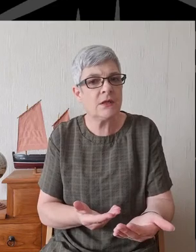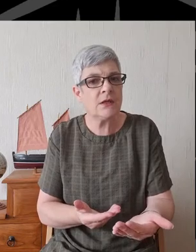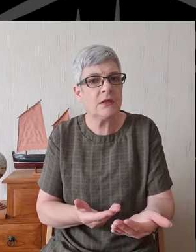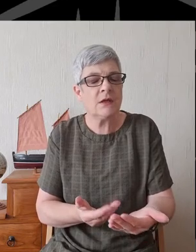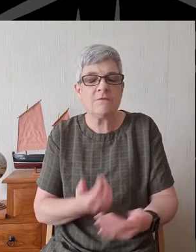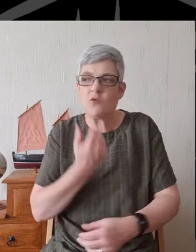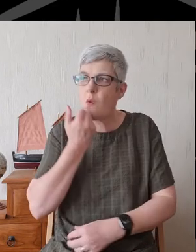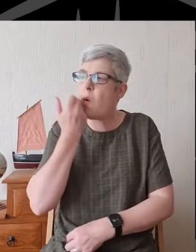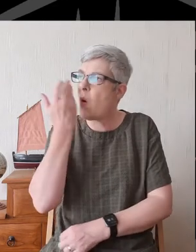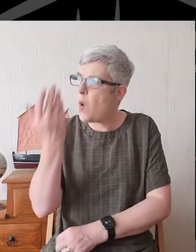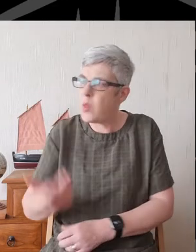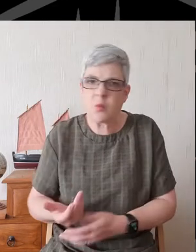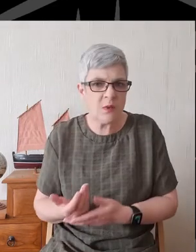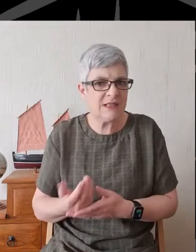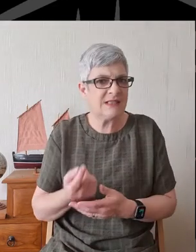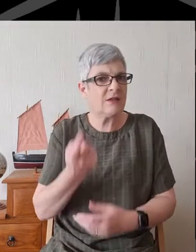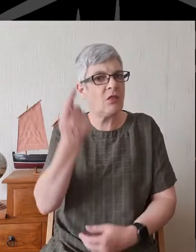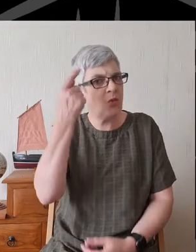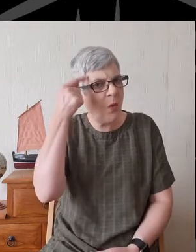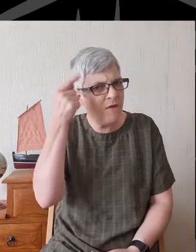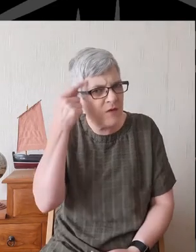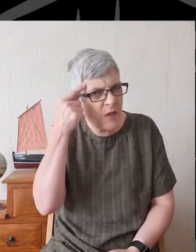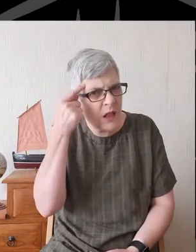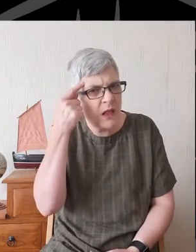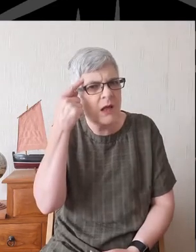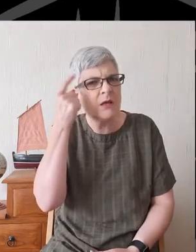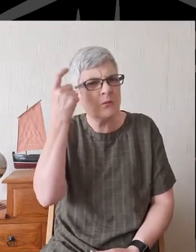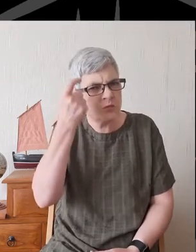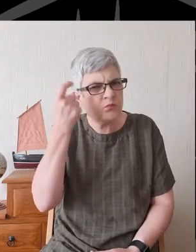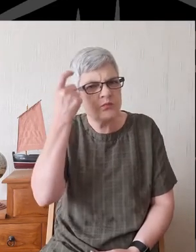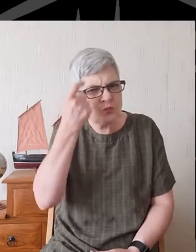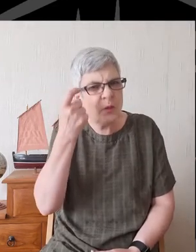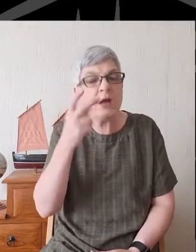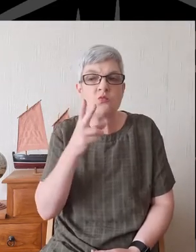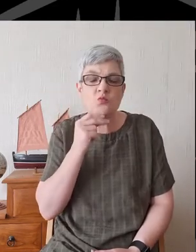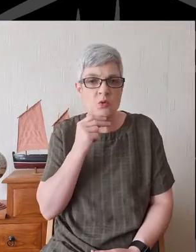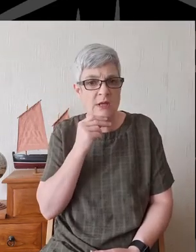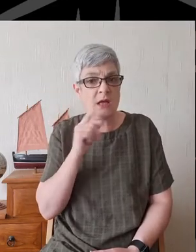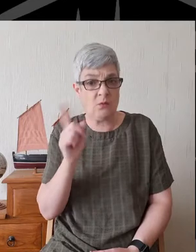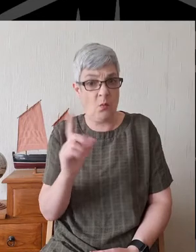We've not always been thoughtful in how we use what we have.